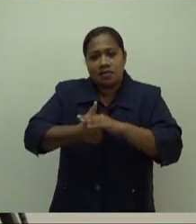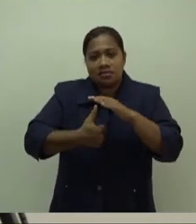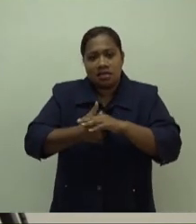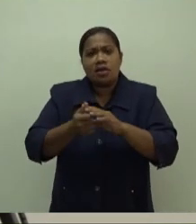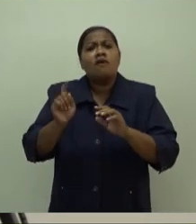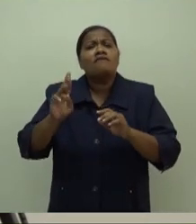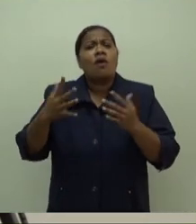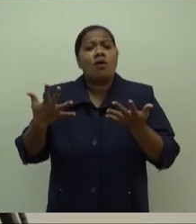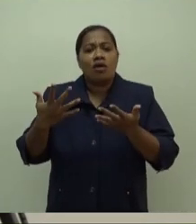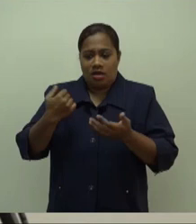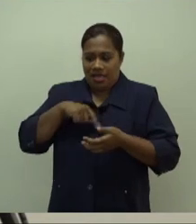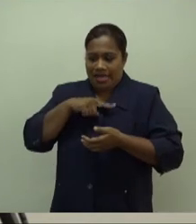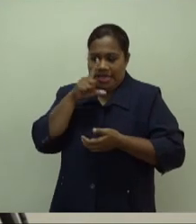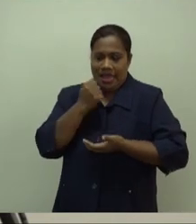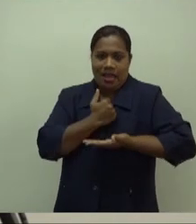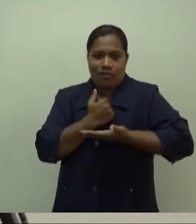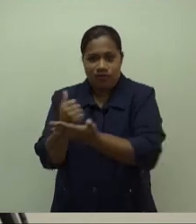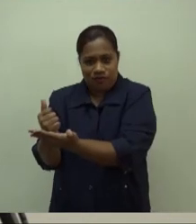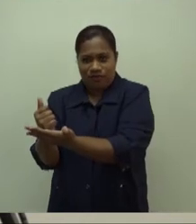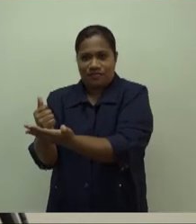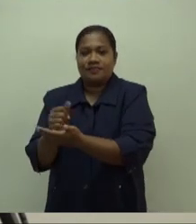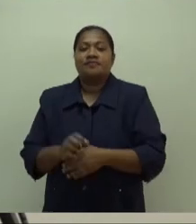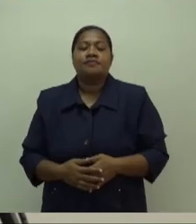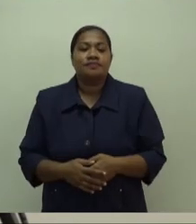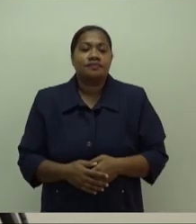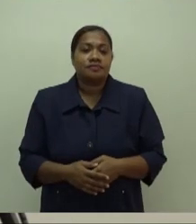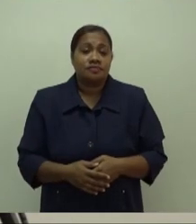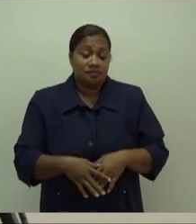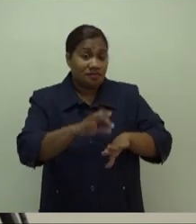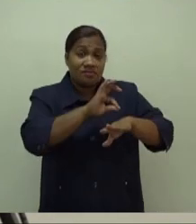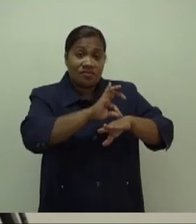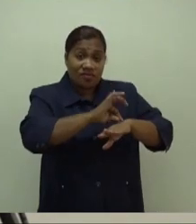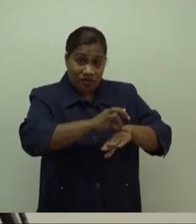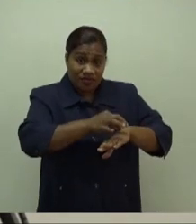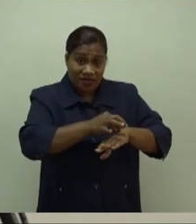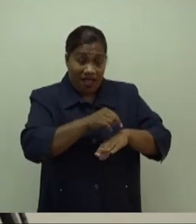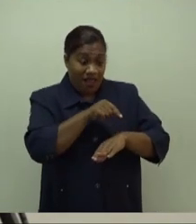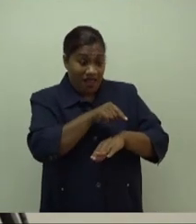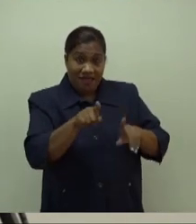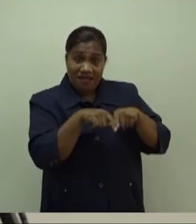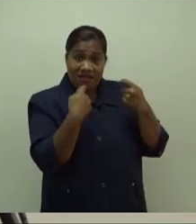The three-divisional hospitals have also a roving team that provides mobile support for some of these patients.